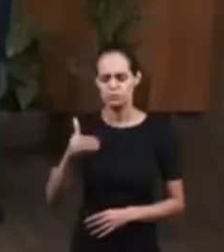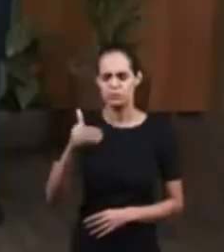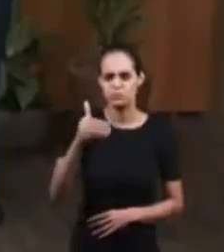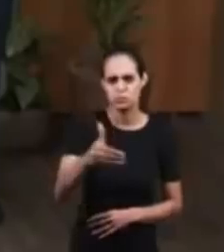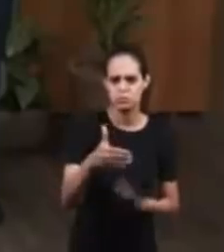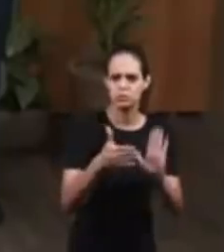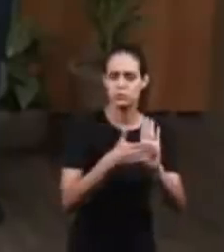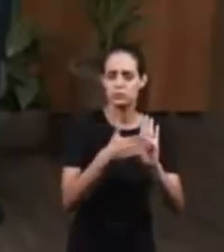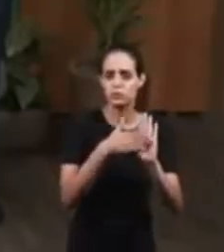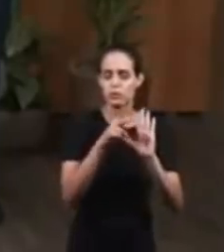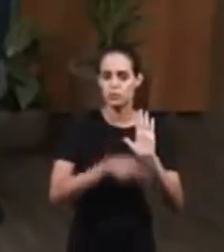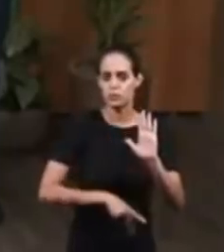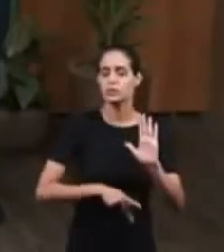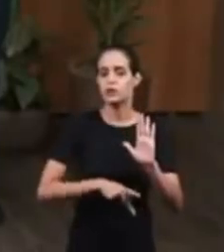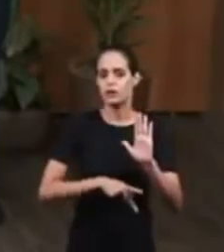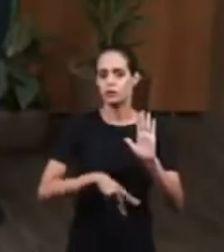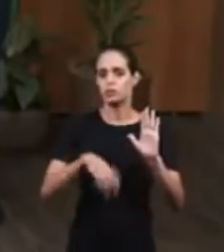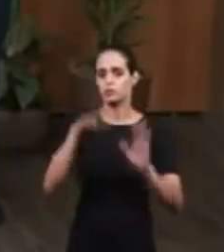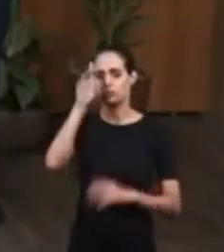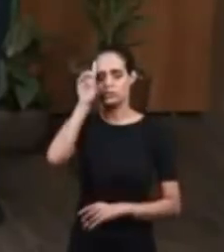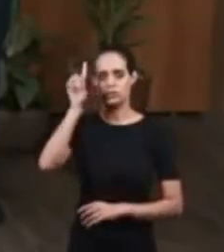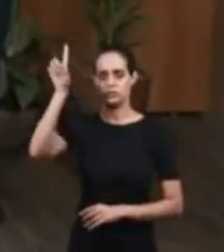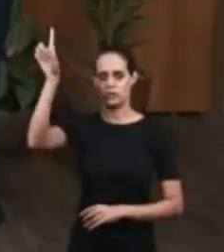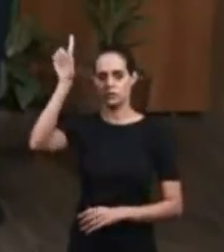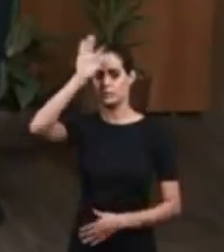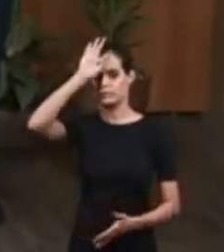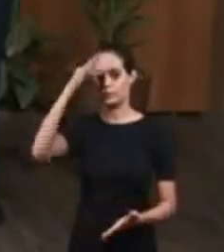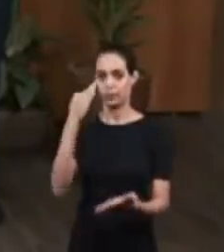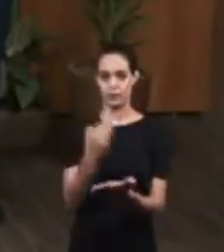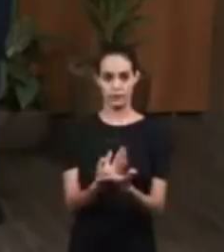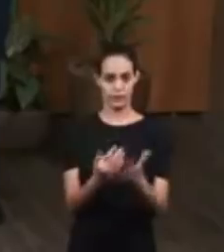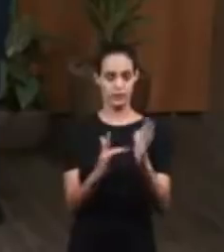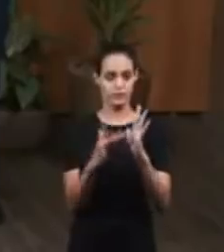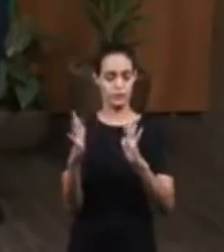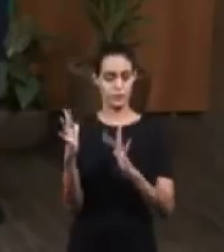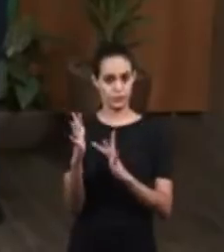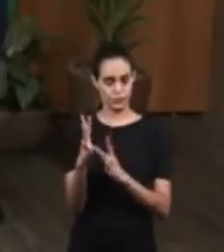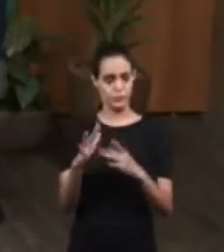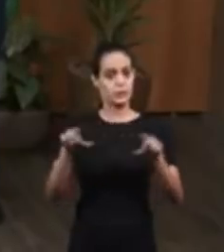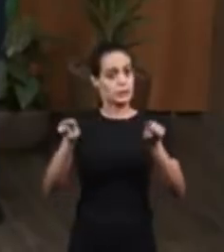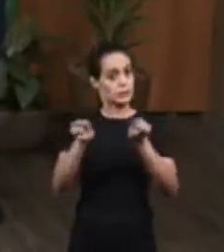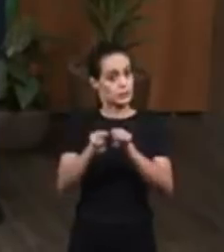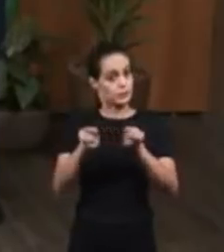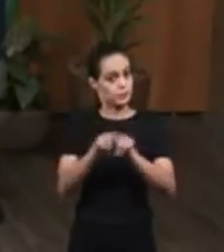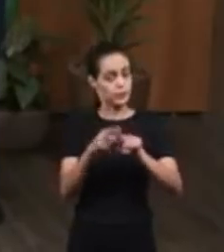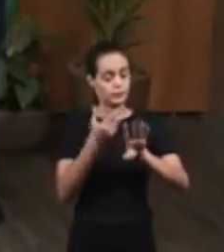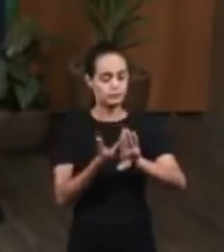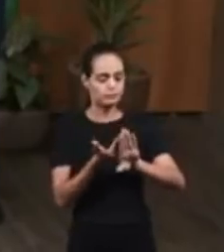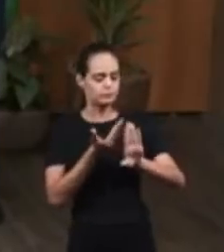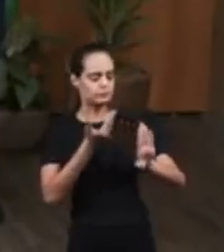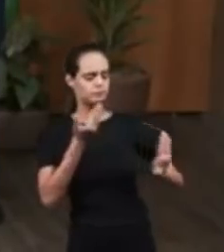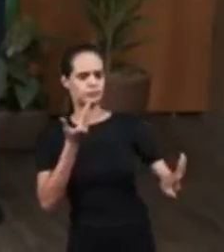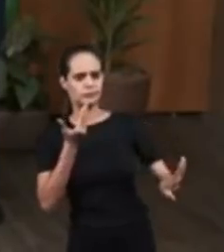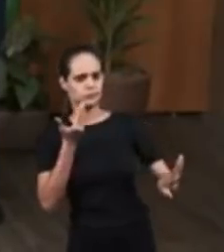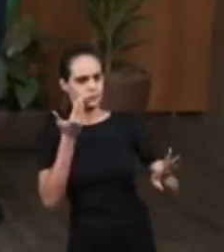the faith in Jesus. and in sanctification of the Holy Spirit.